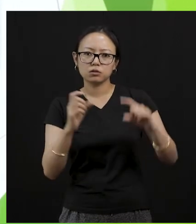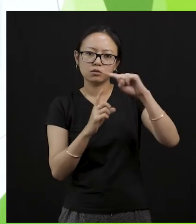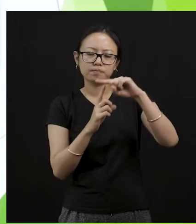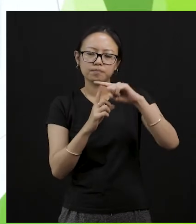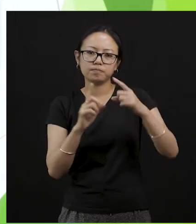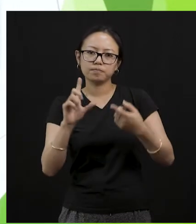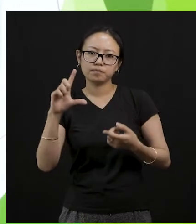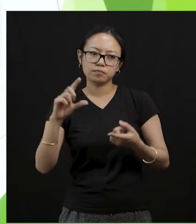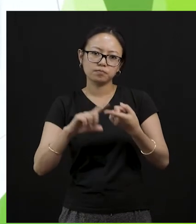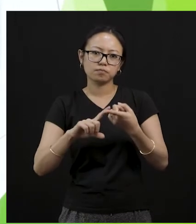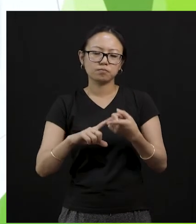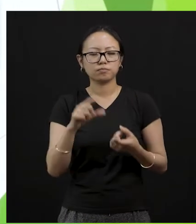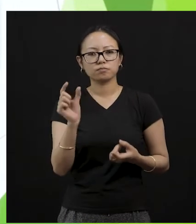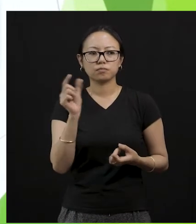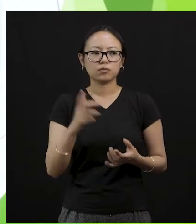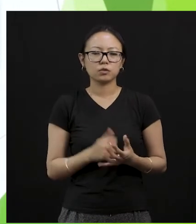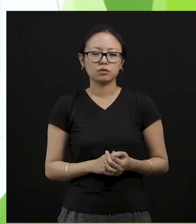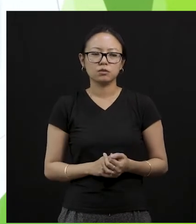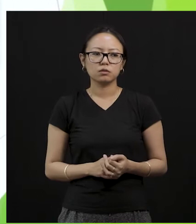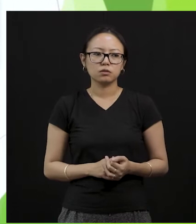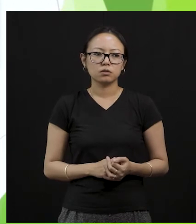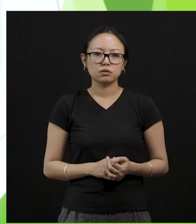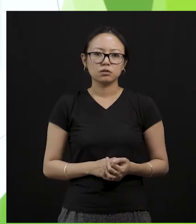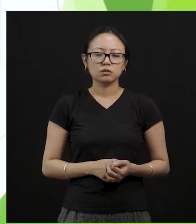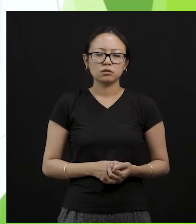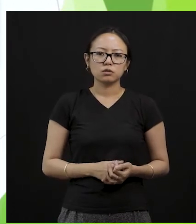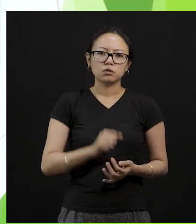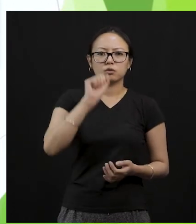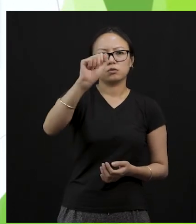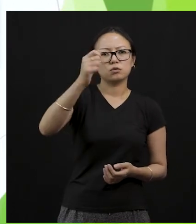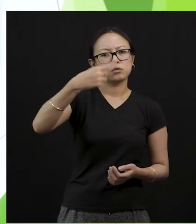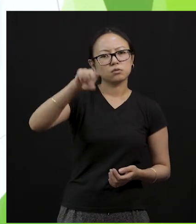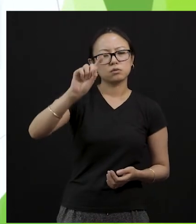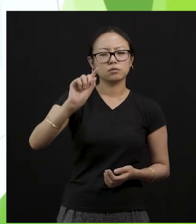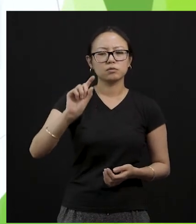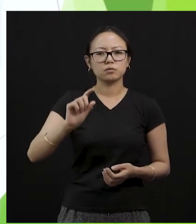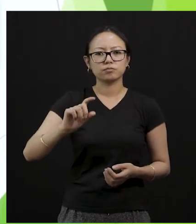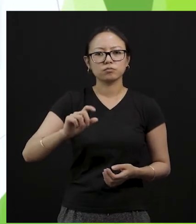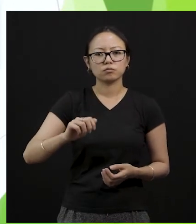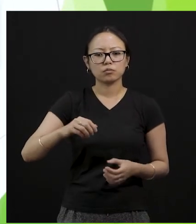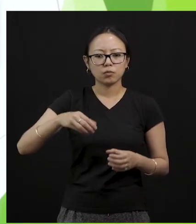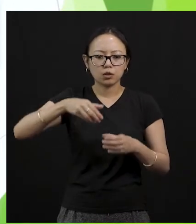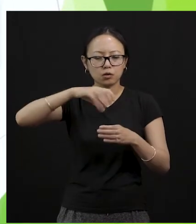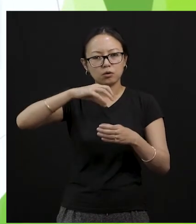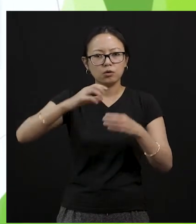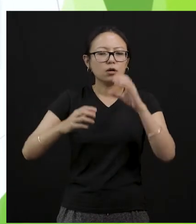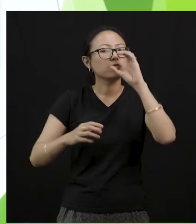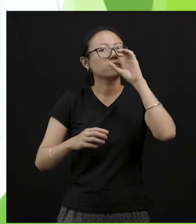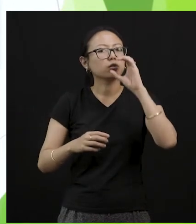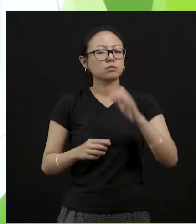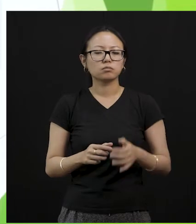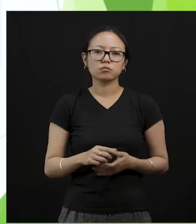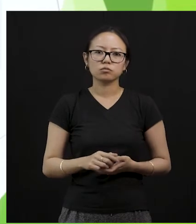healthy for your health. And it also saves your money. For example, see you go out, you are very thirsty, you buy